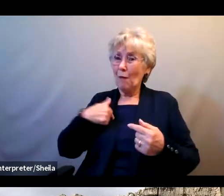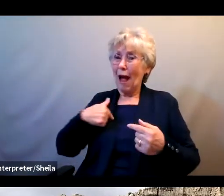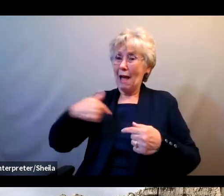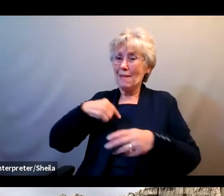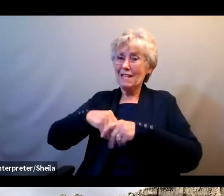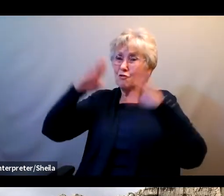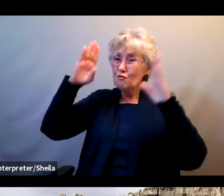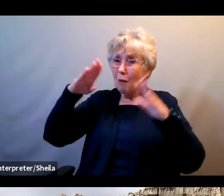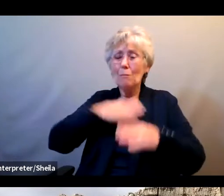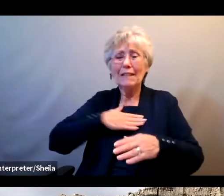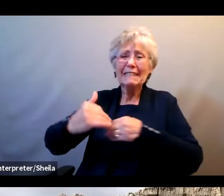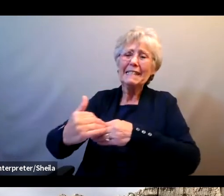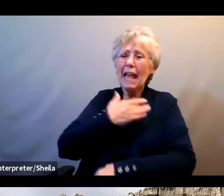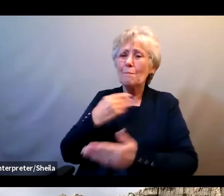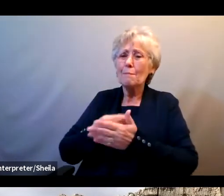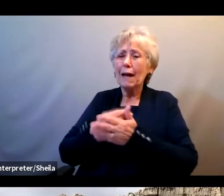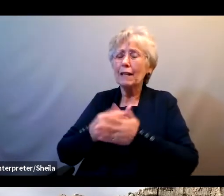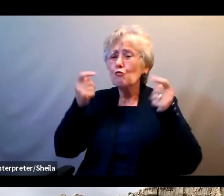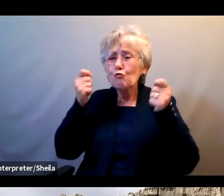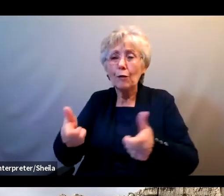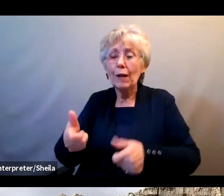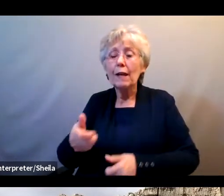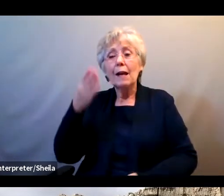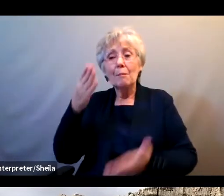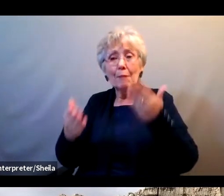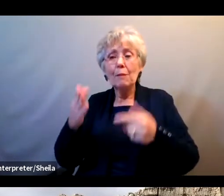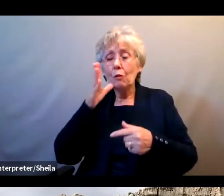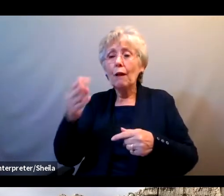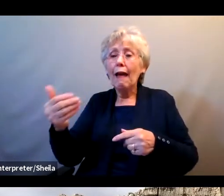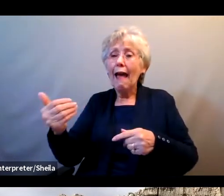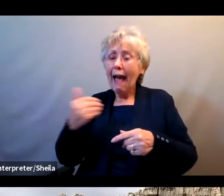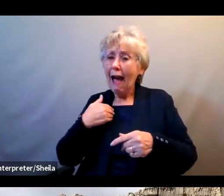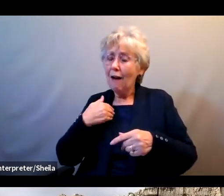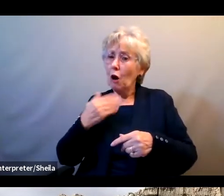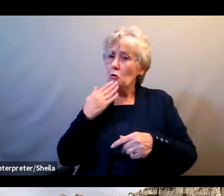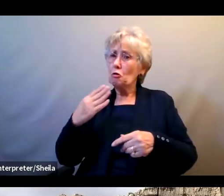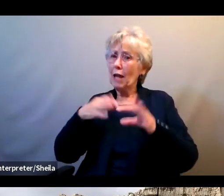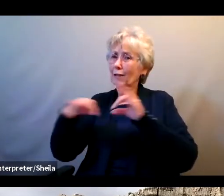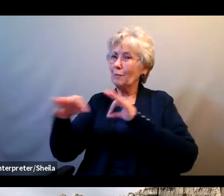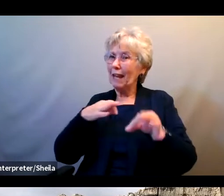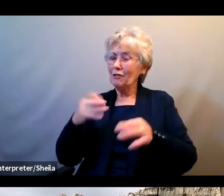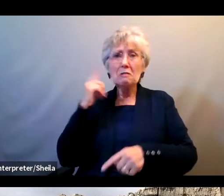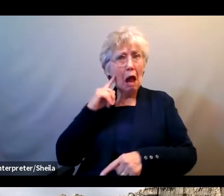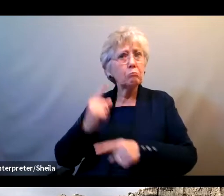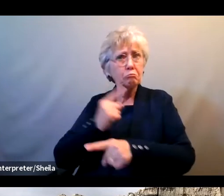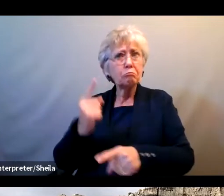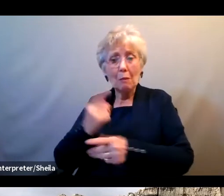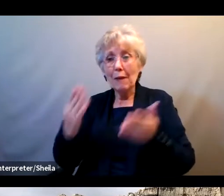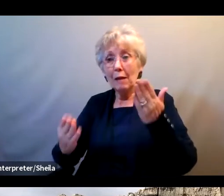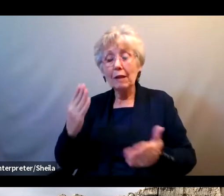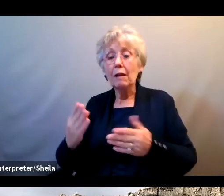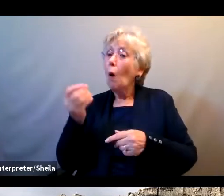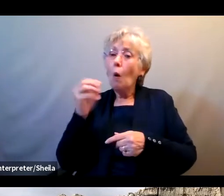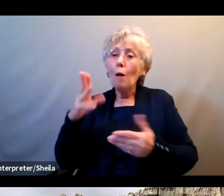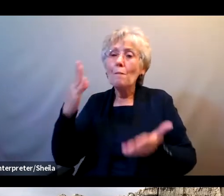send money right away. And they might even have a valid sounding explanation, or a